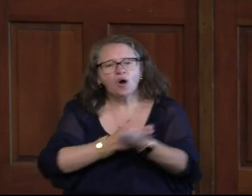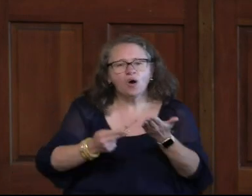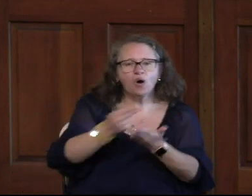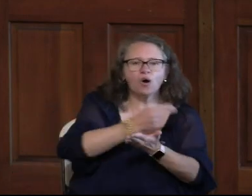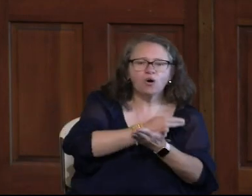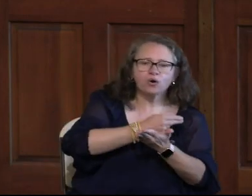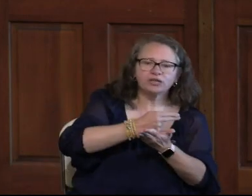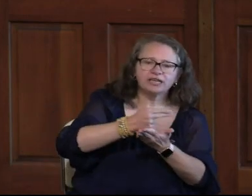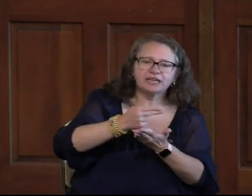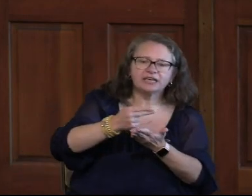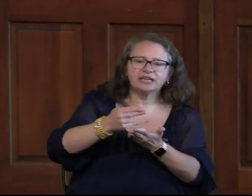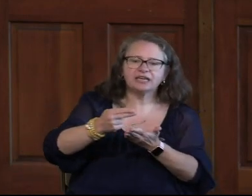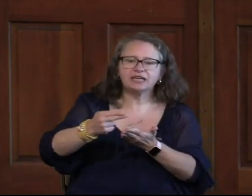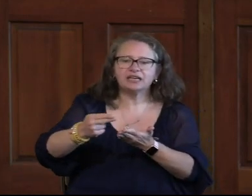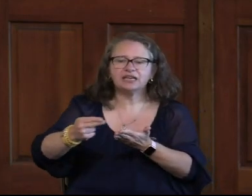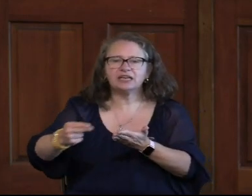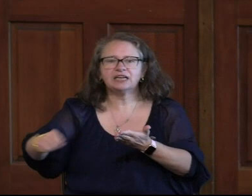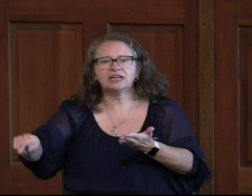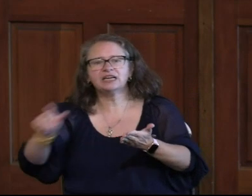Holy.